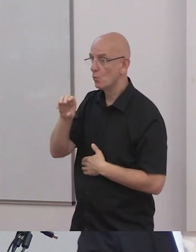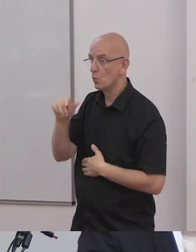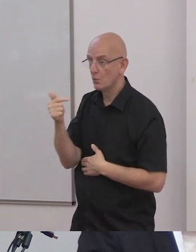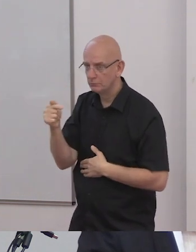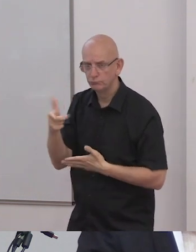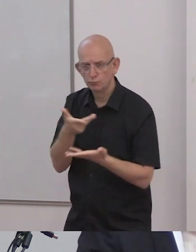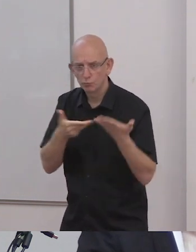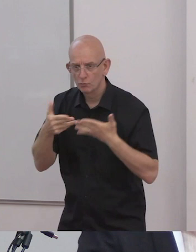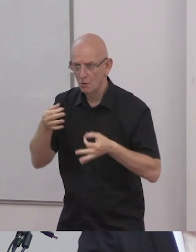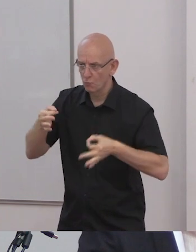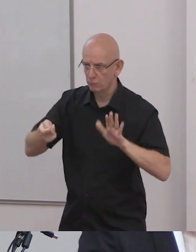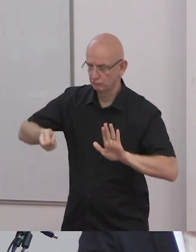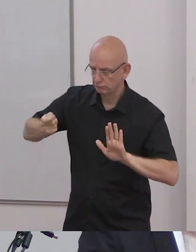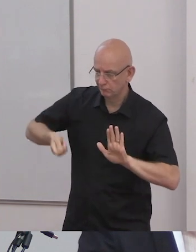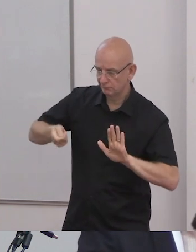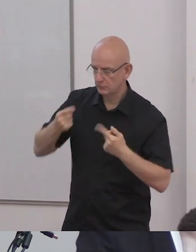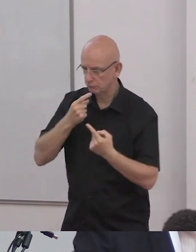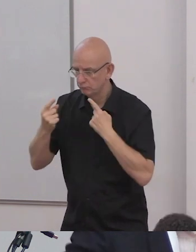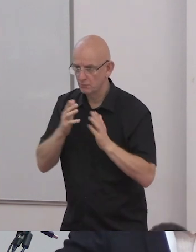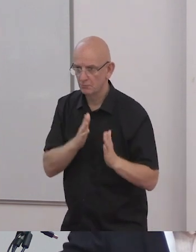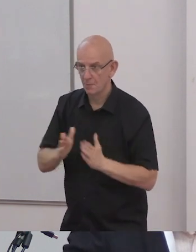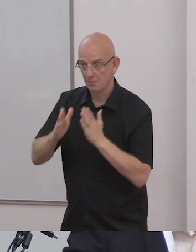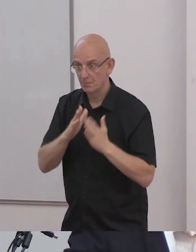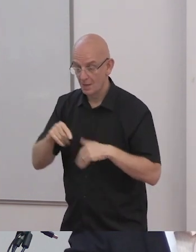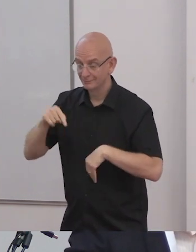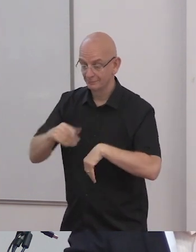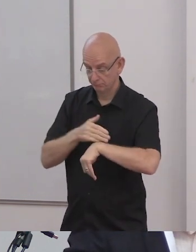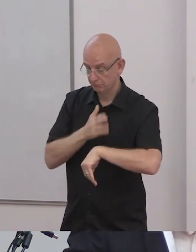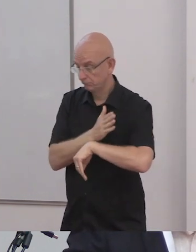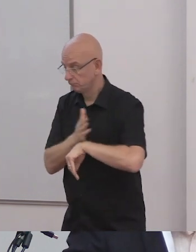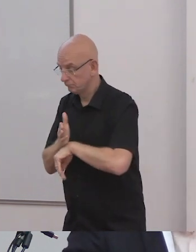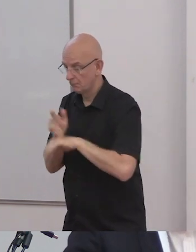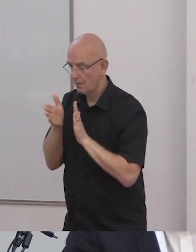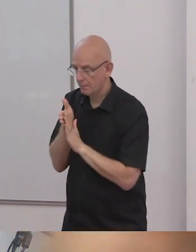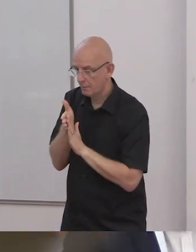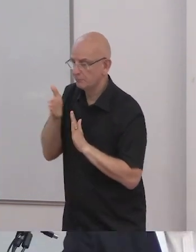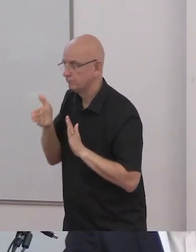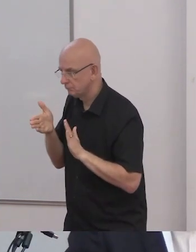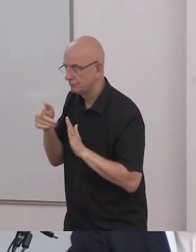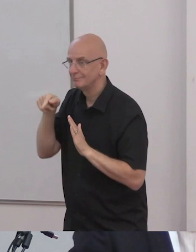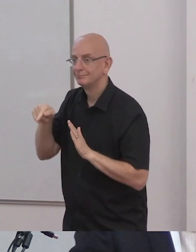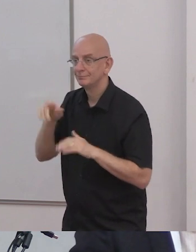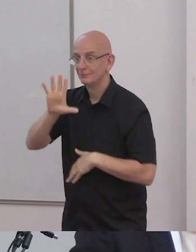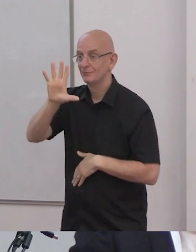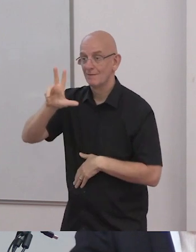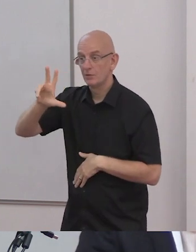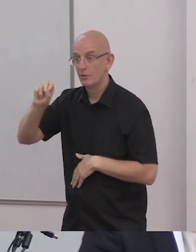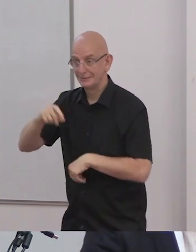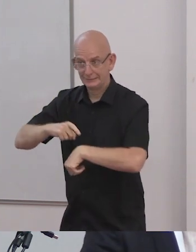using the directions in the program booklet and if it so happens that you missed that deadline